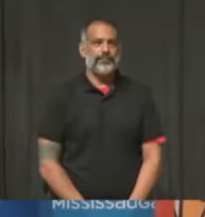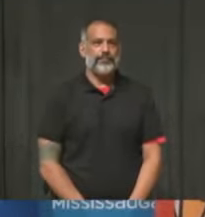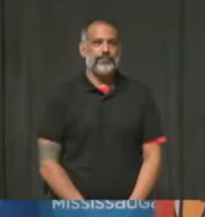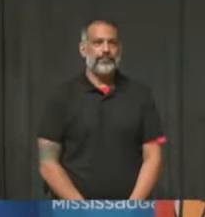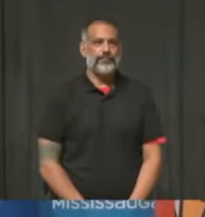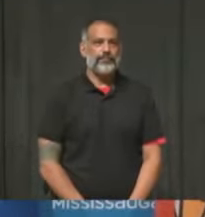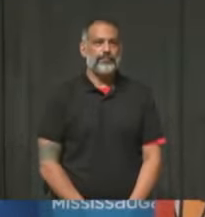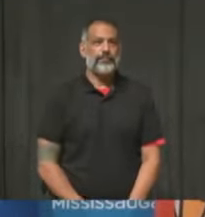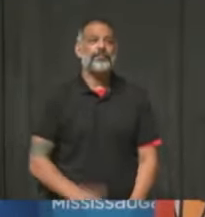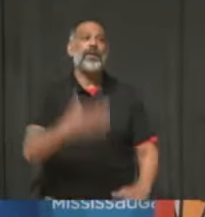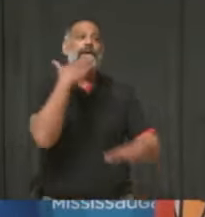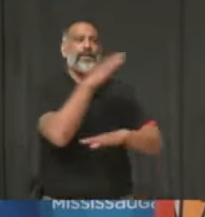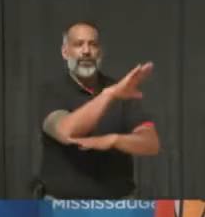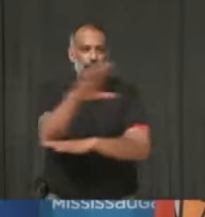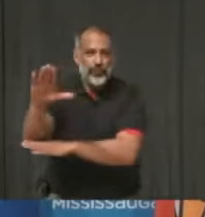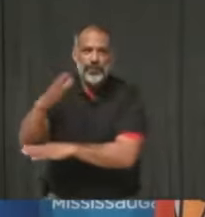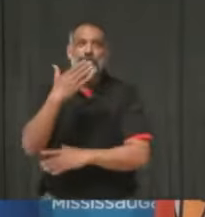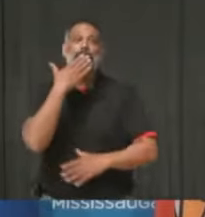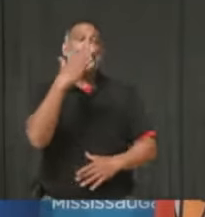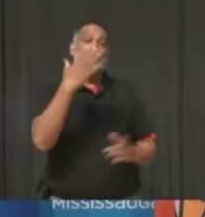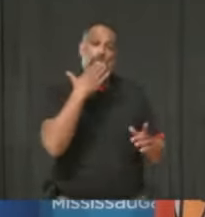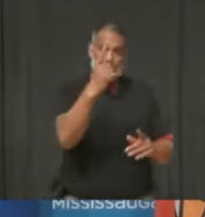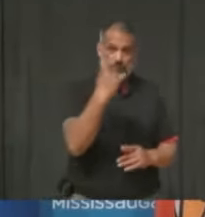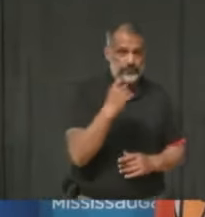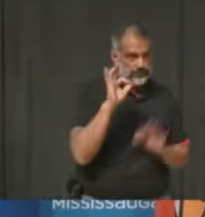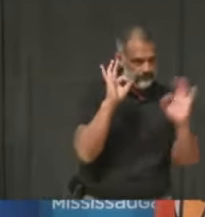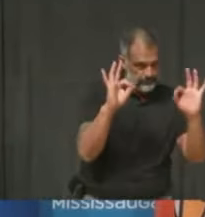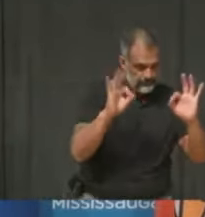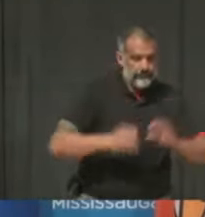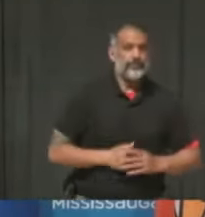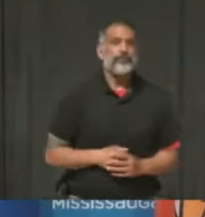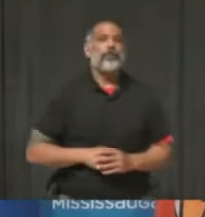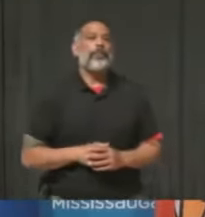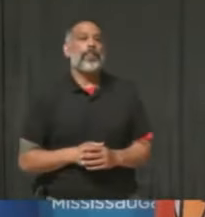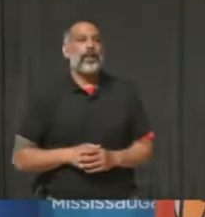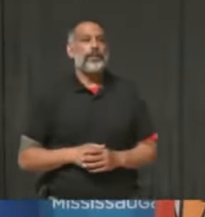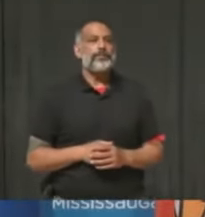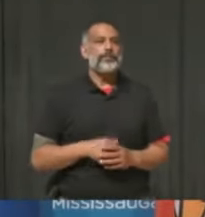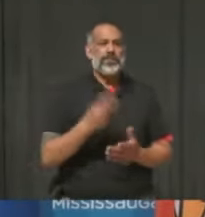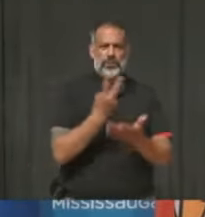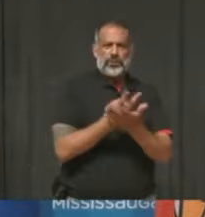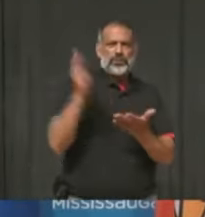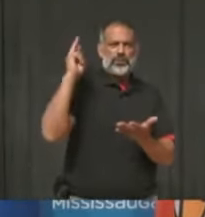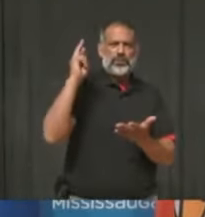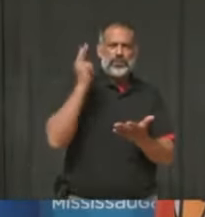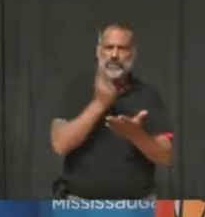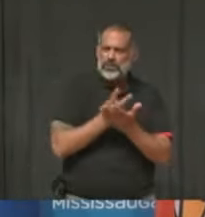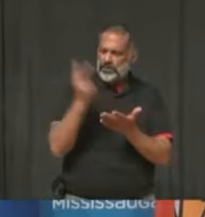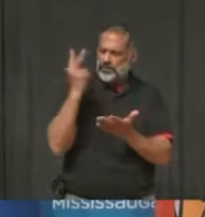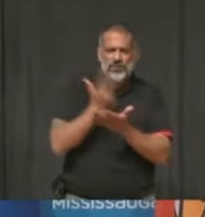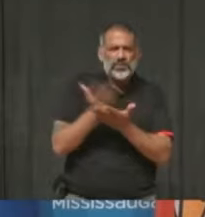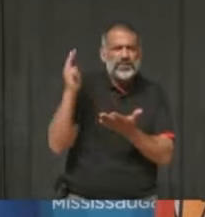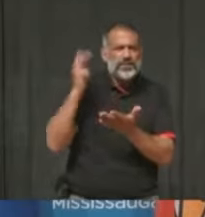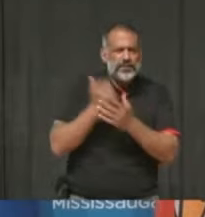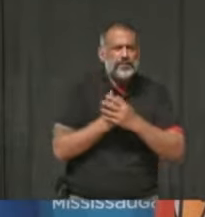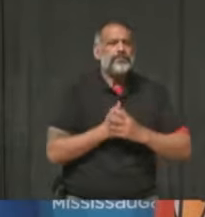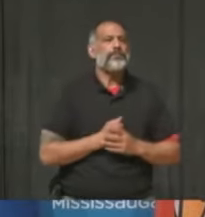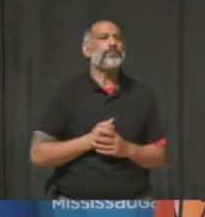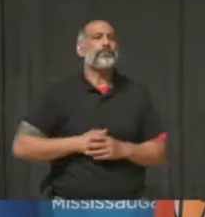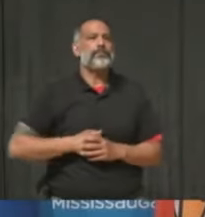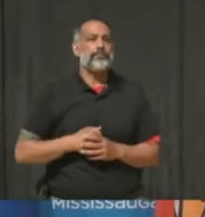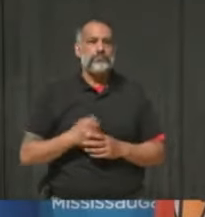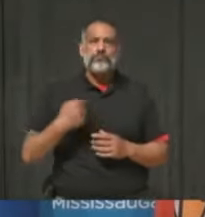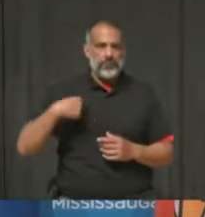Good afternoon. Thank you for the question. So, as you know, I think it was two to three weeks ago, we engaged